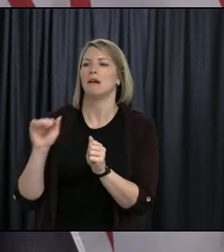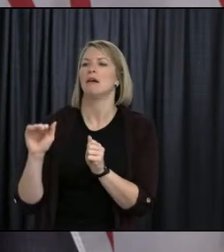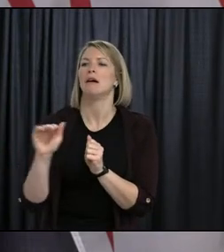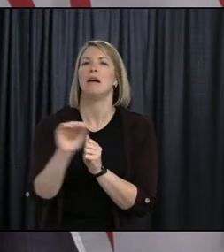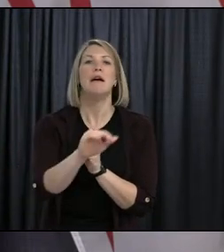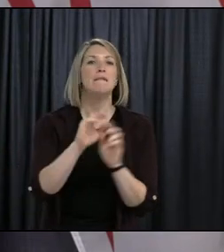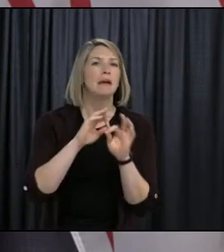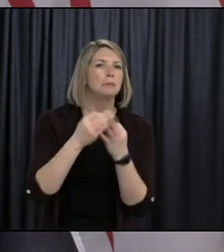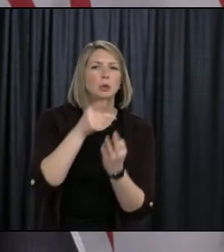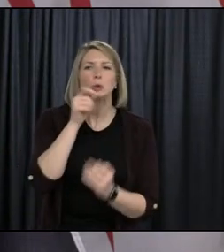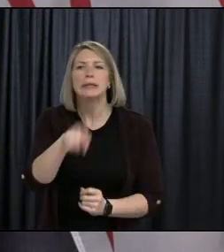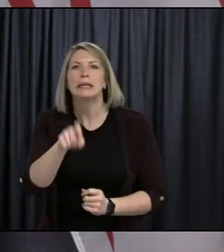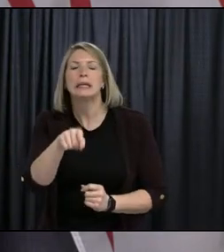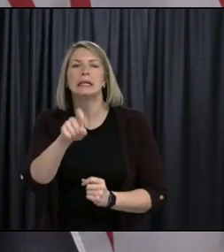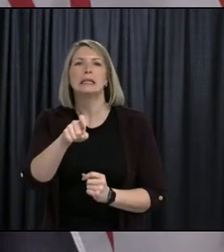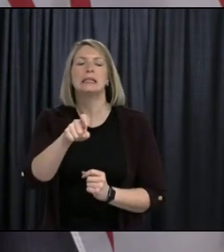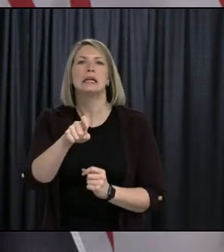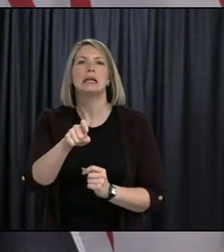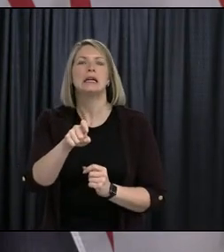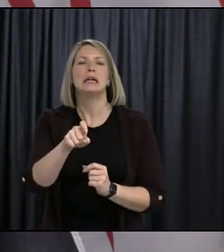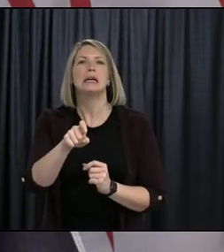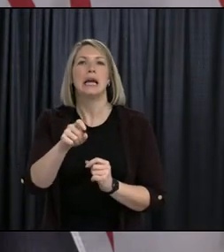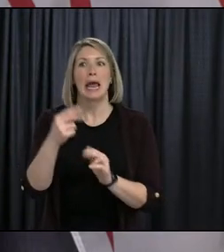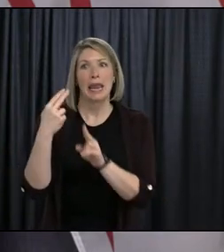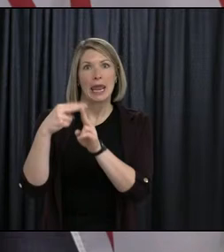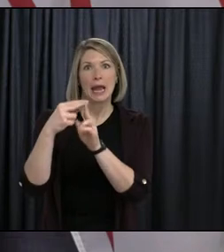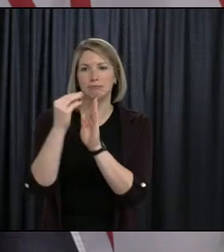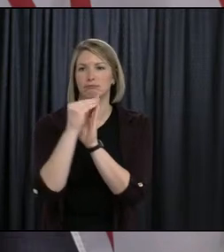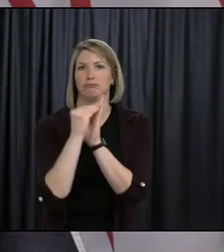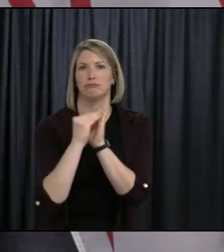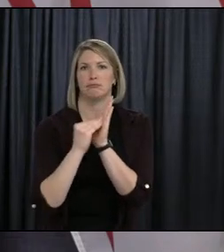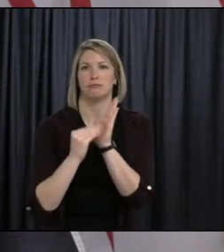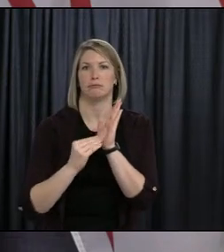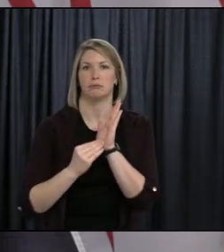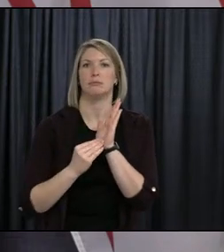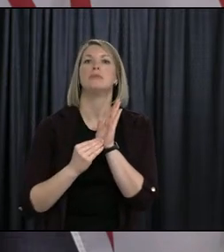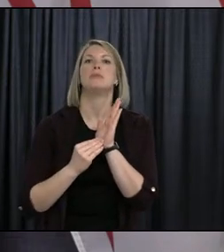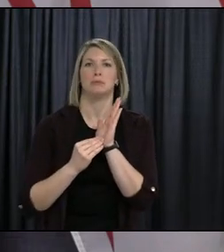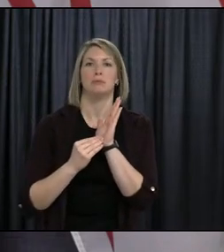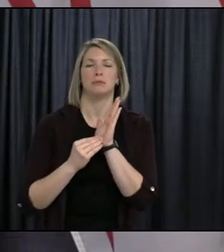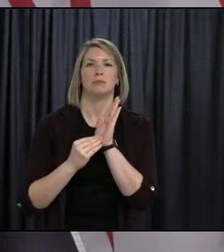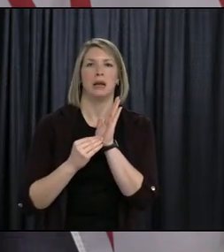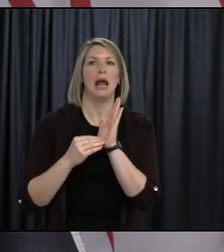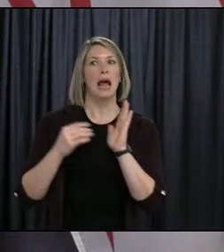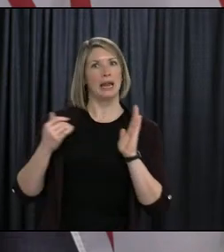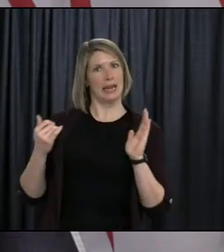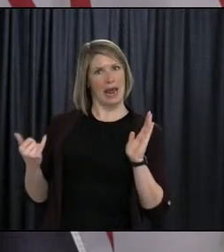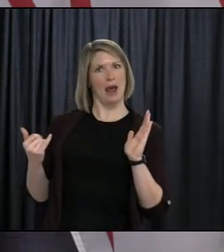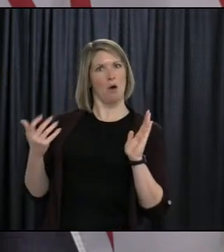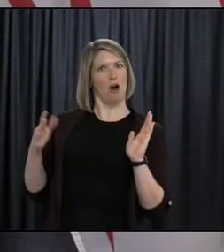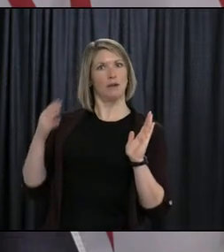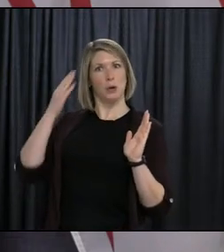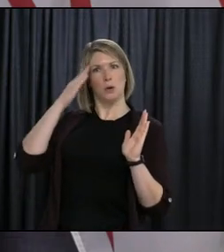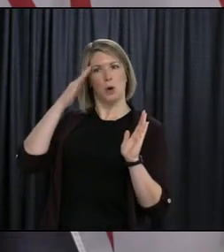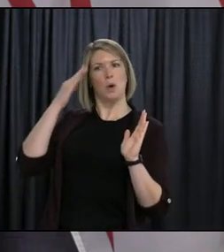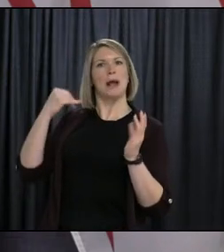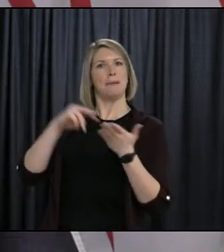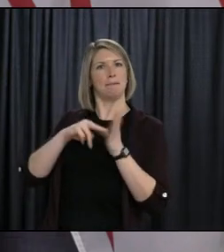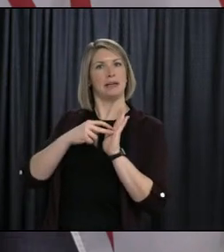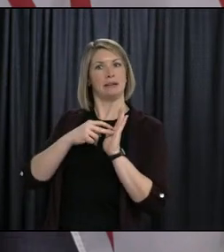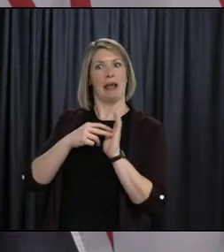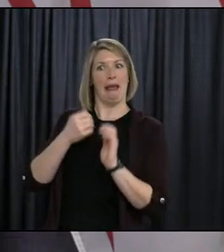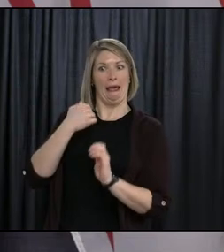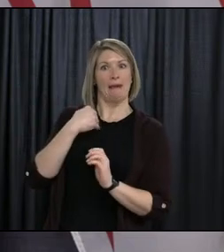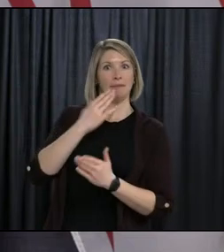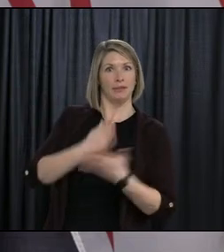were in need, they weren't able to provide that device, so we reached out to those families and were able to do a very good job